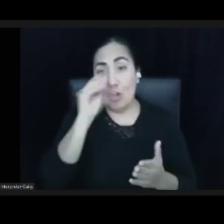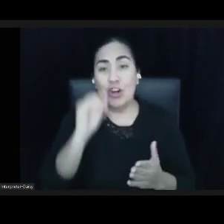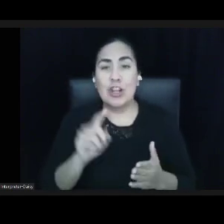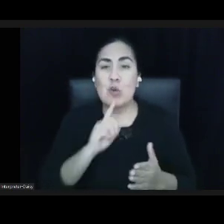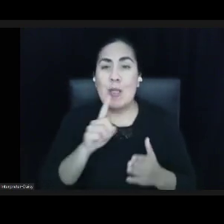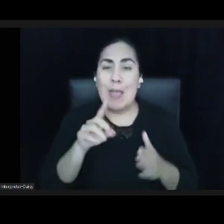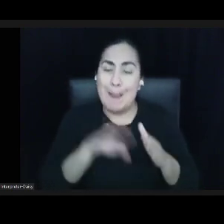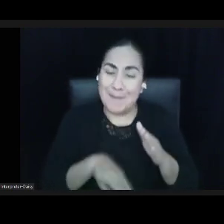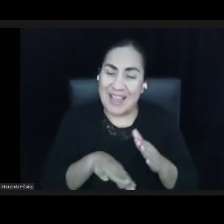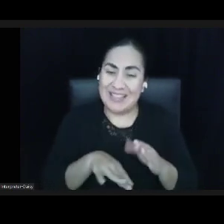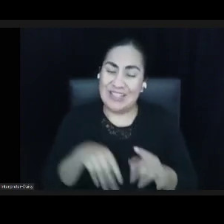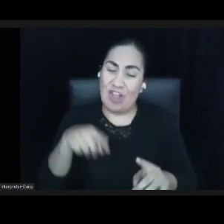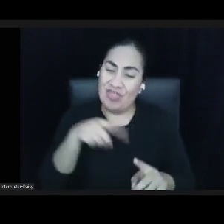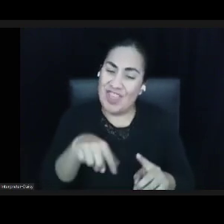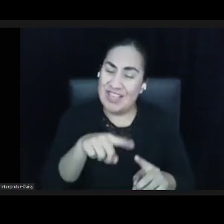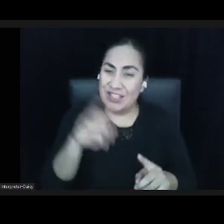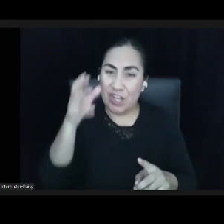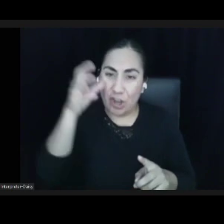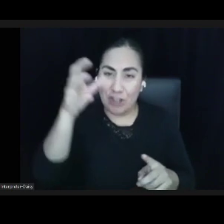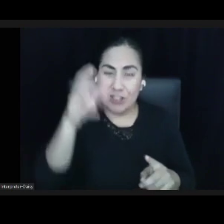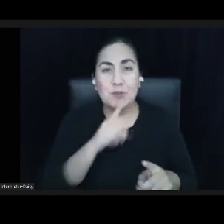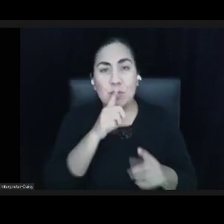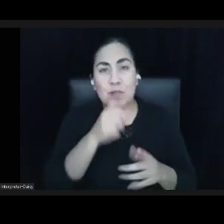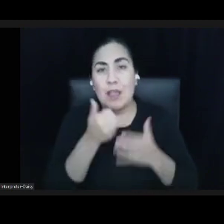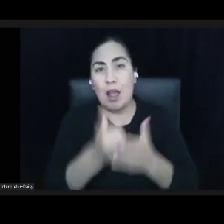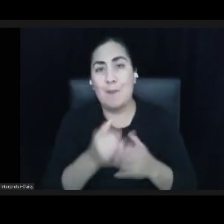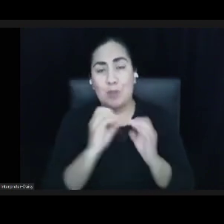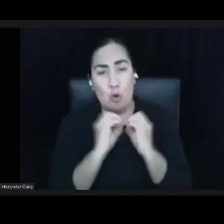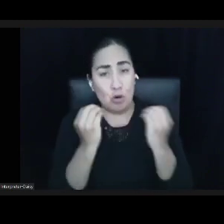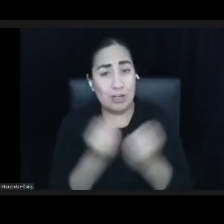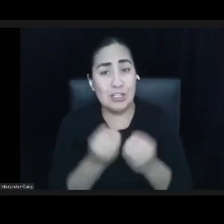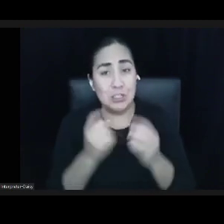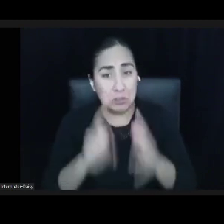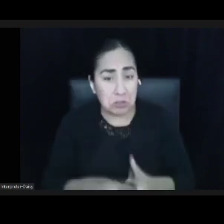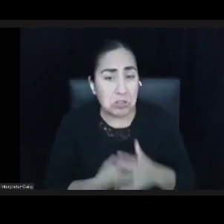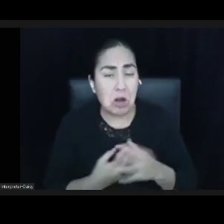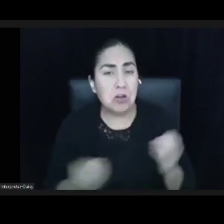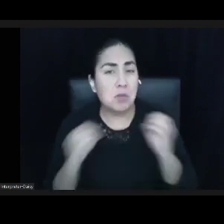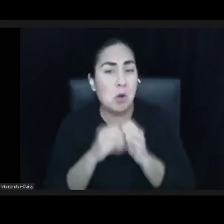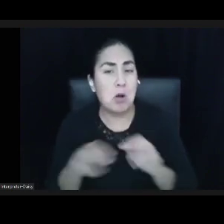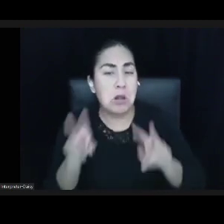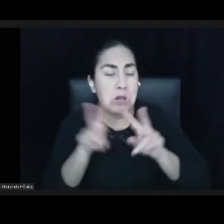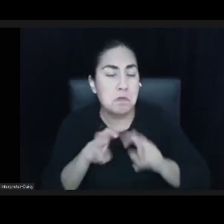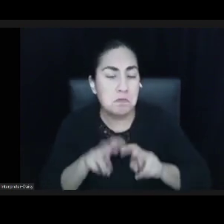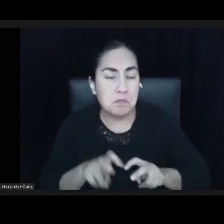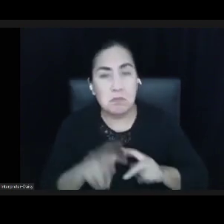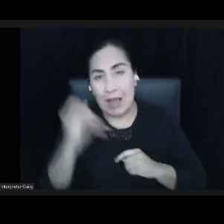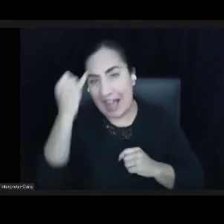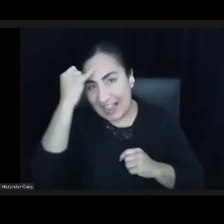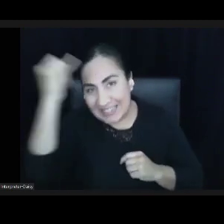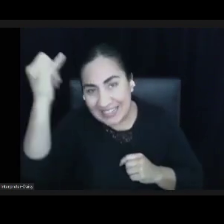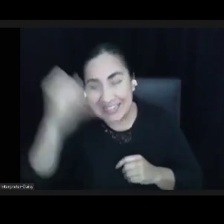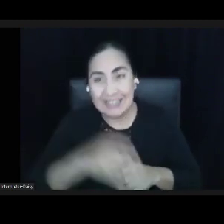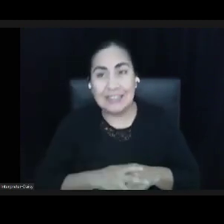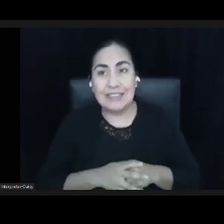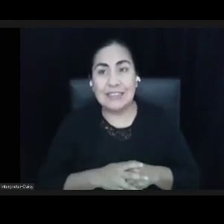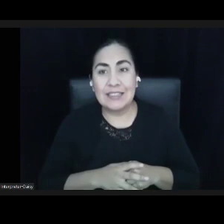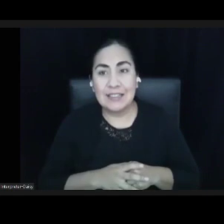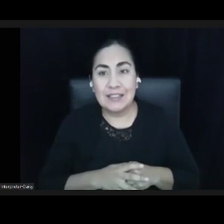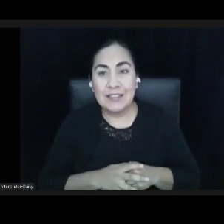and really helped the organization begin to examine ideas, biases,